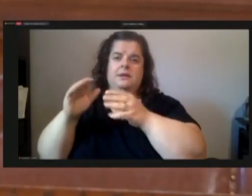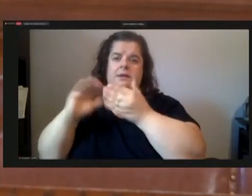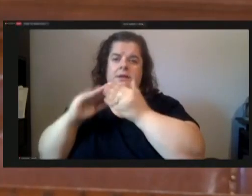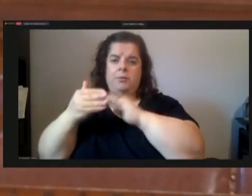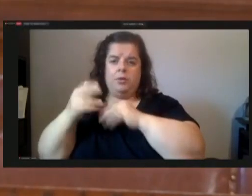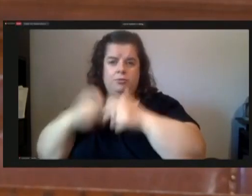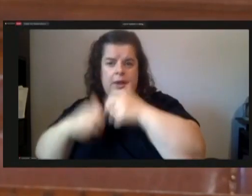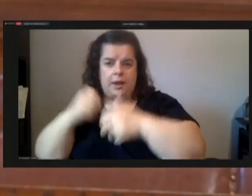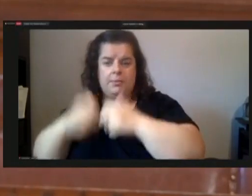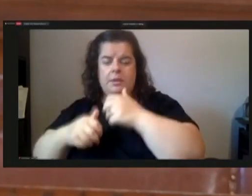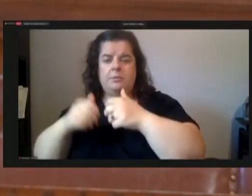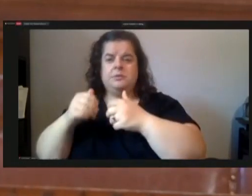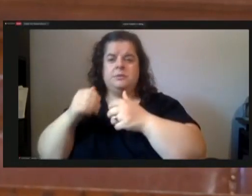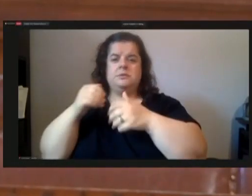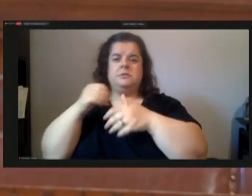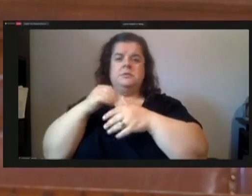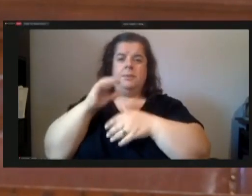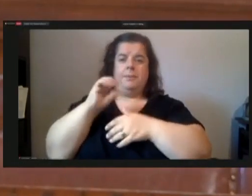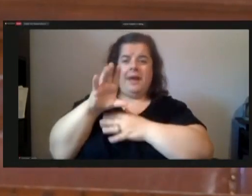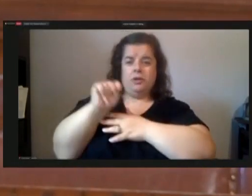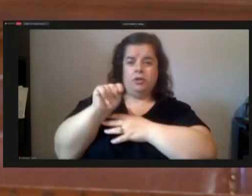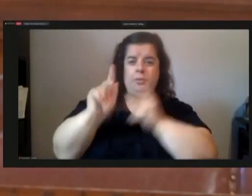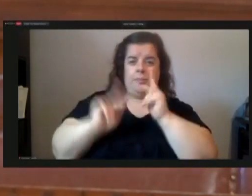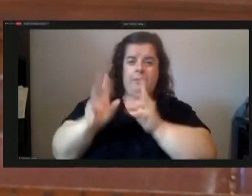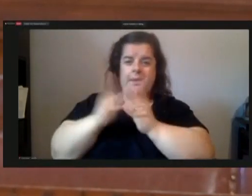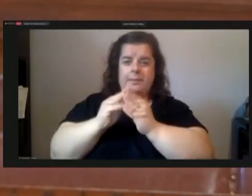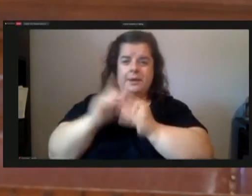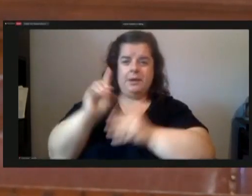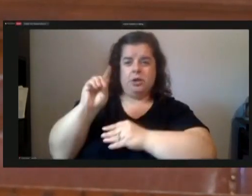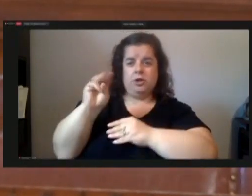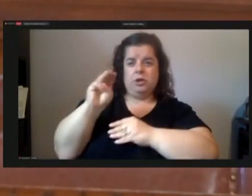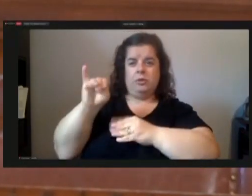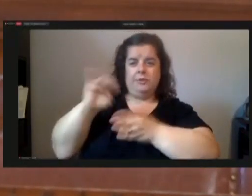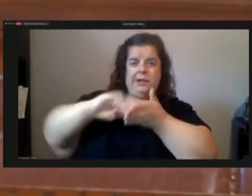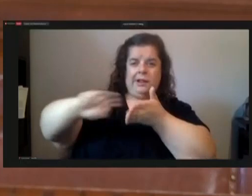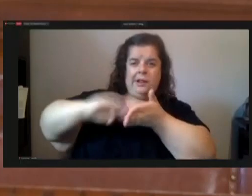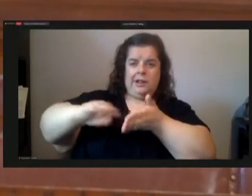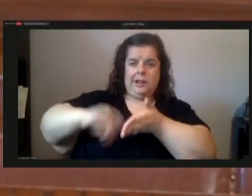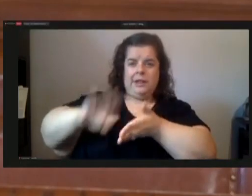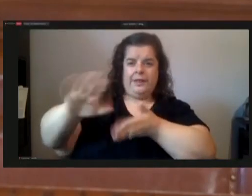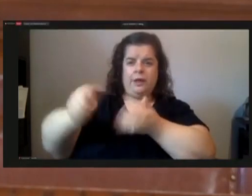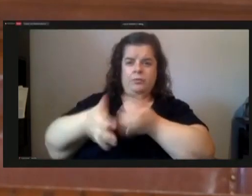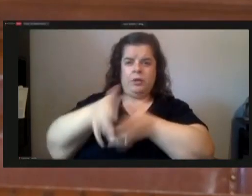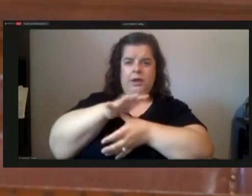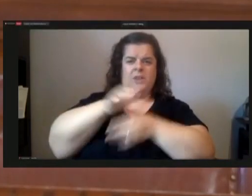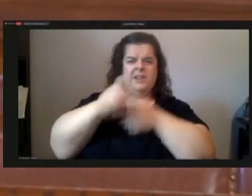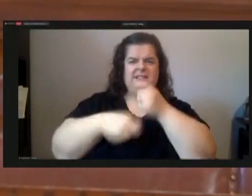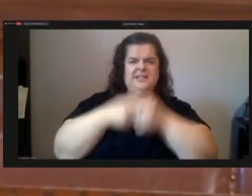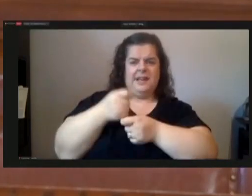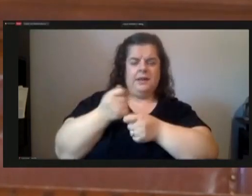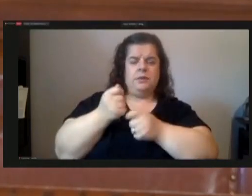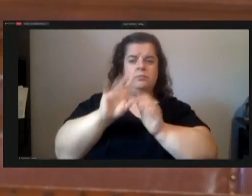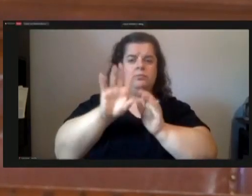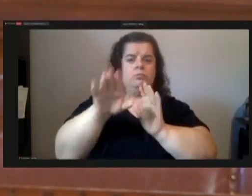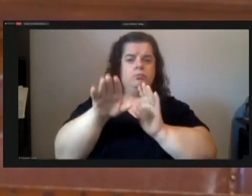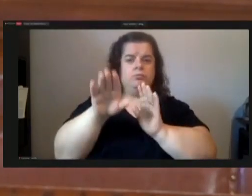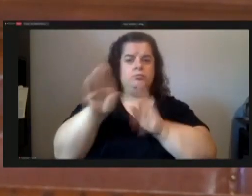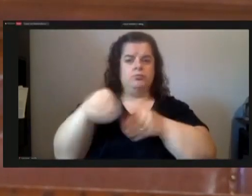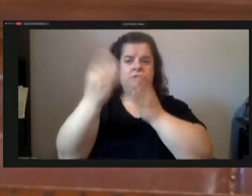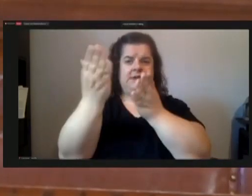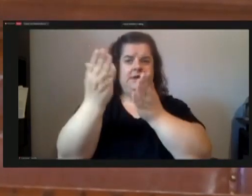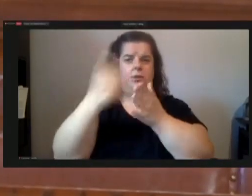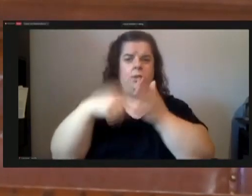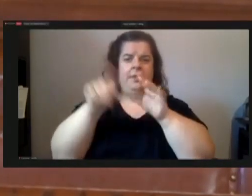at the october public meeting domi dismissed residents priorities and instead presented that the best they could do was a quick build